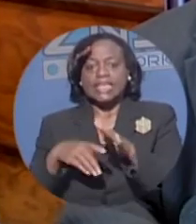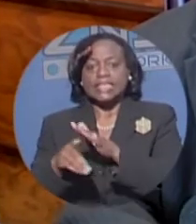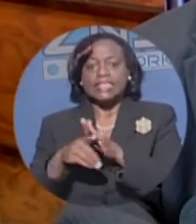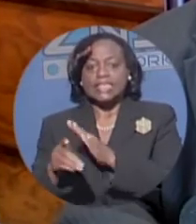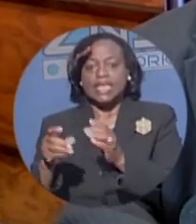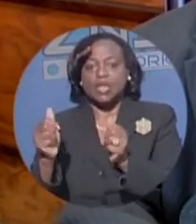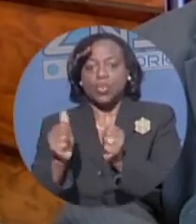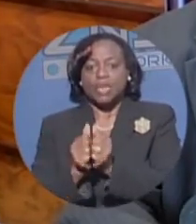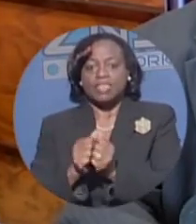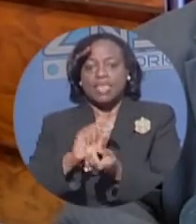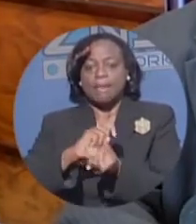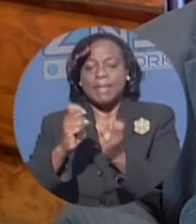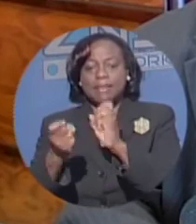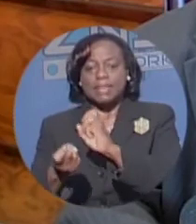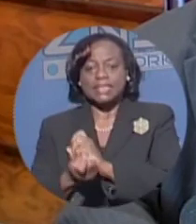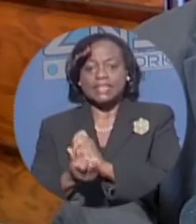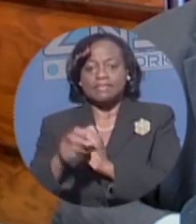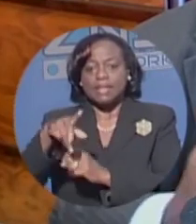amendments to the penal code.